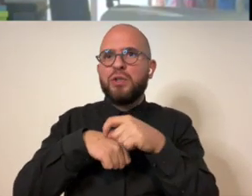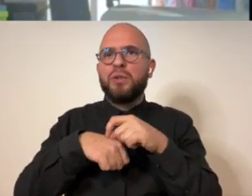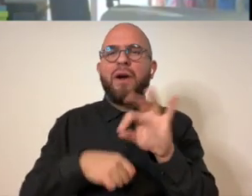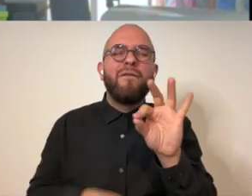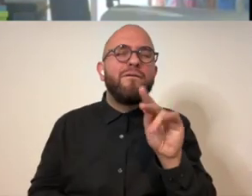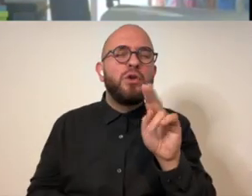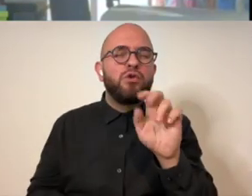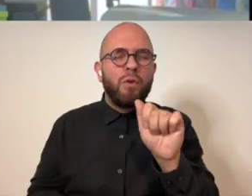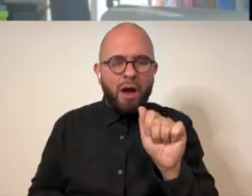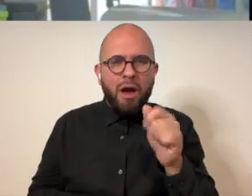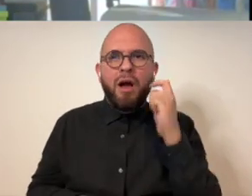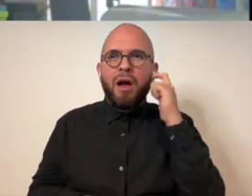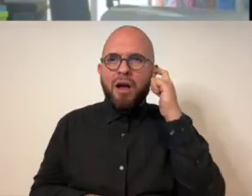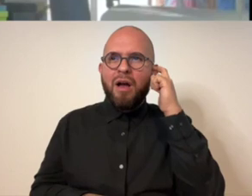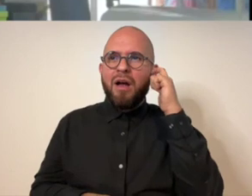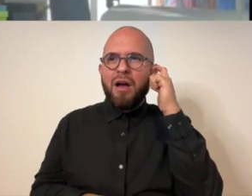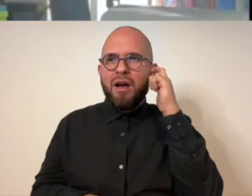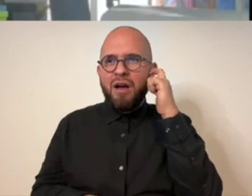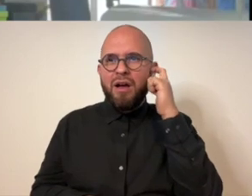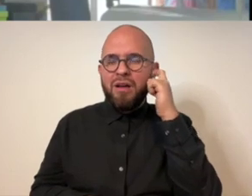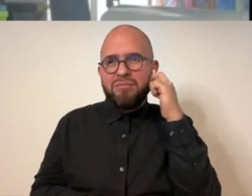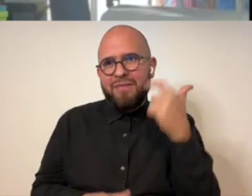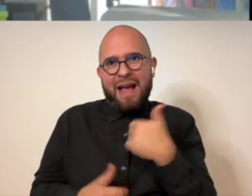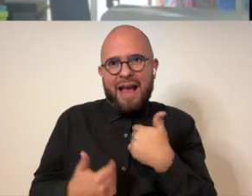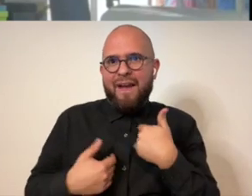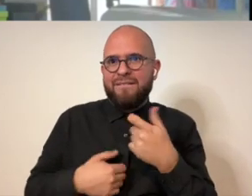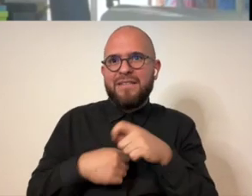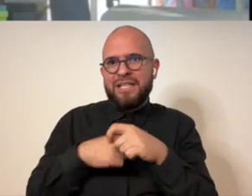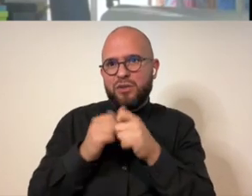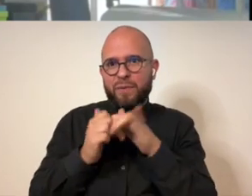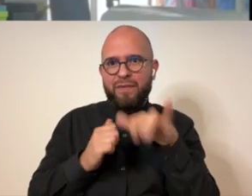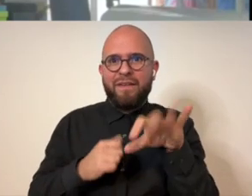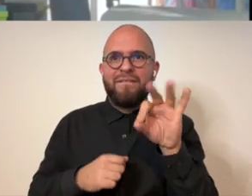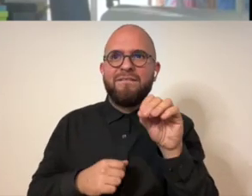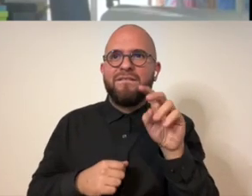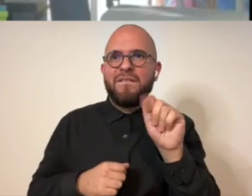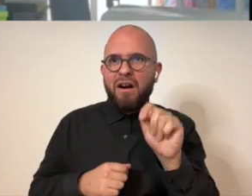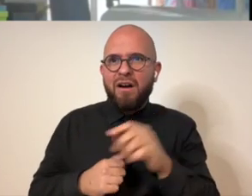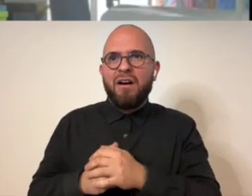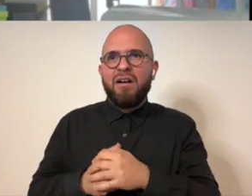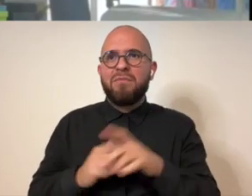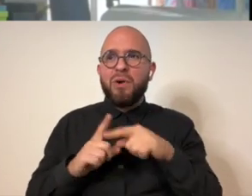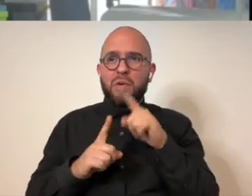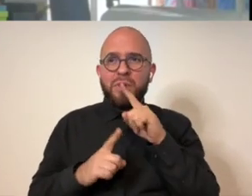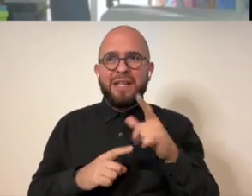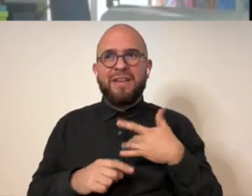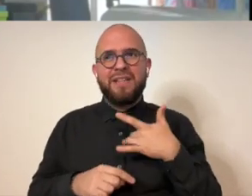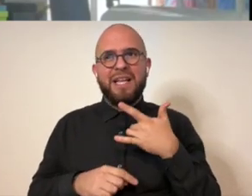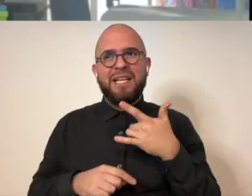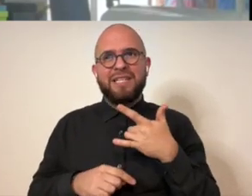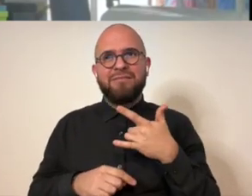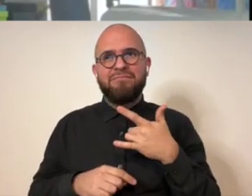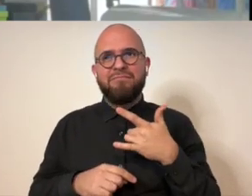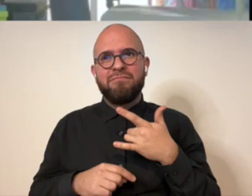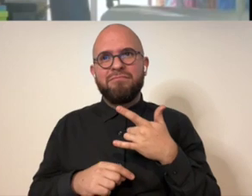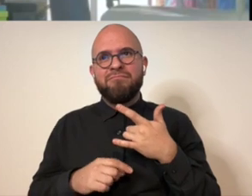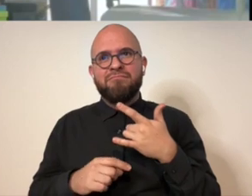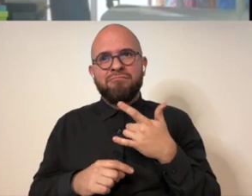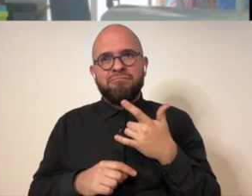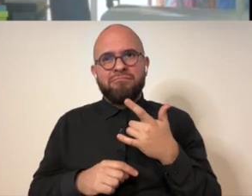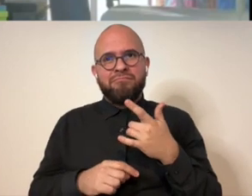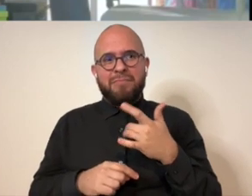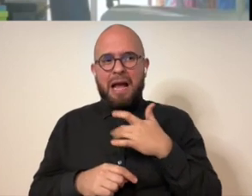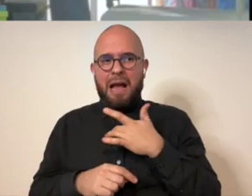of like my favorite but for my work i really lean toward something